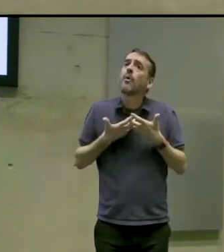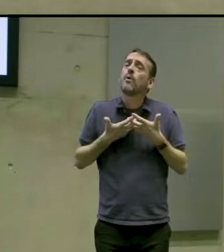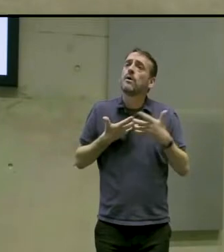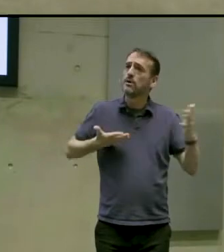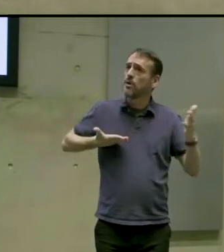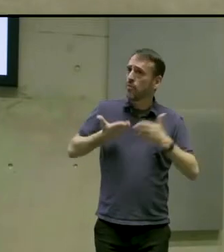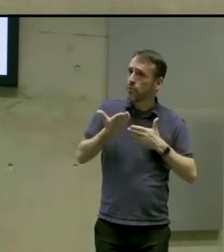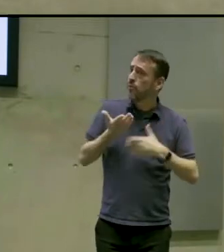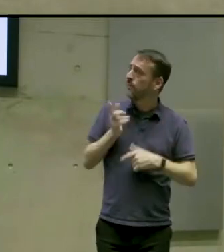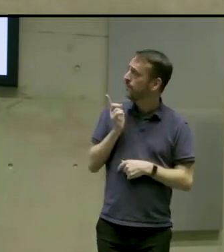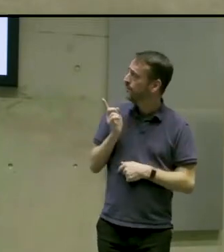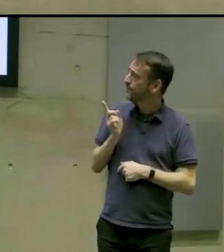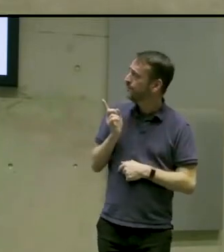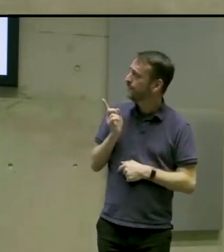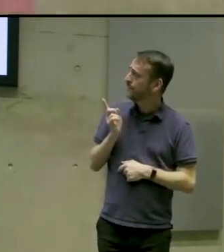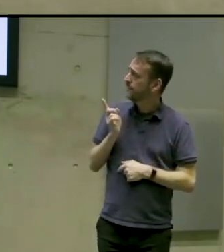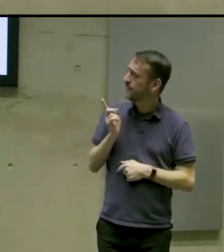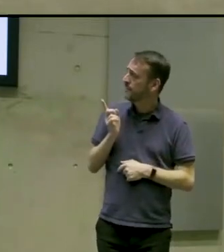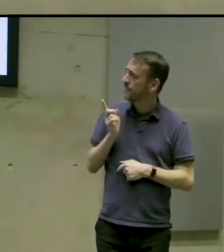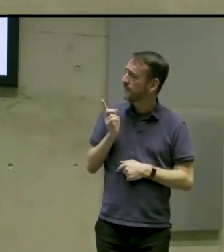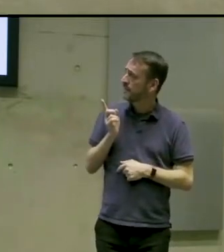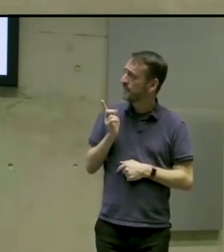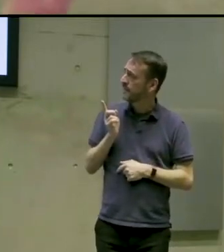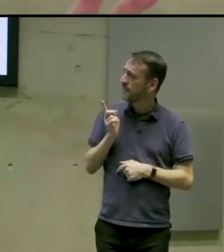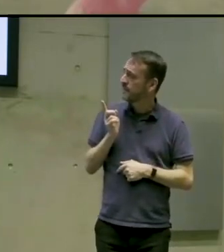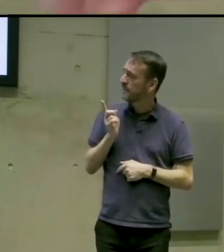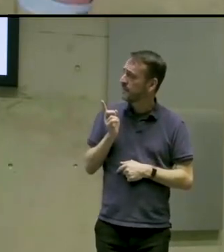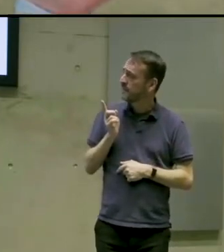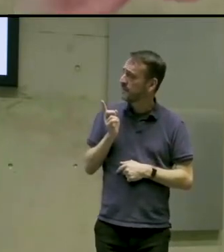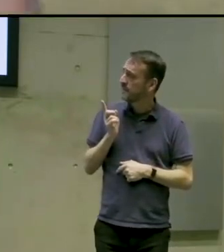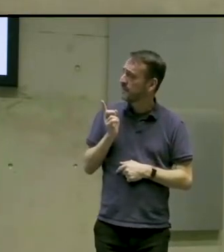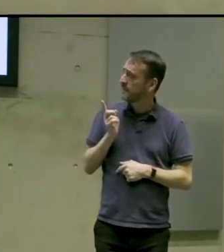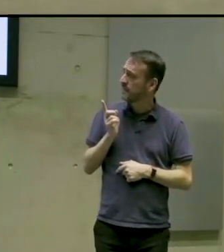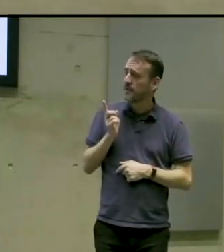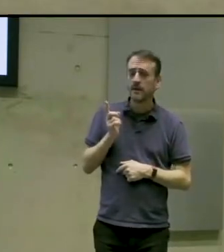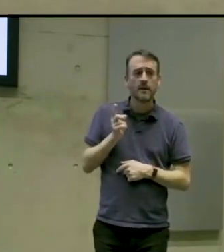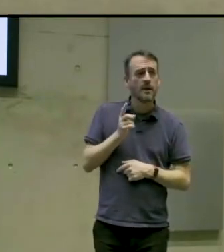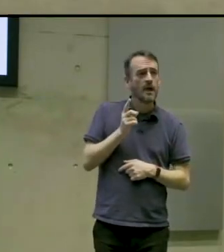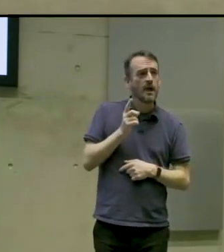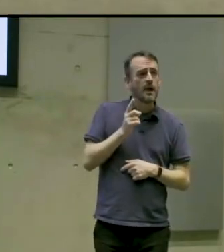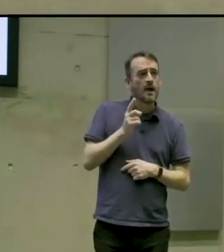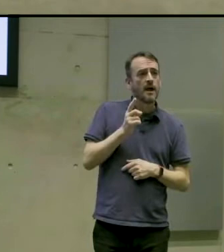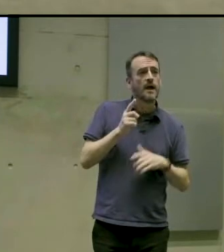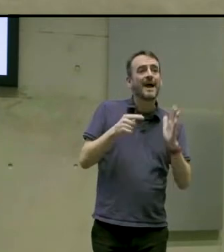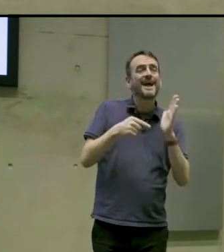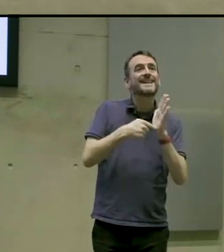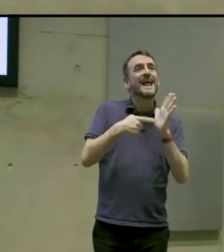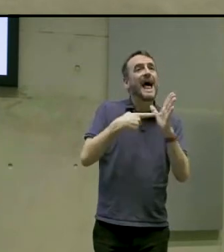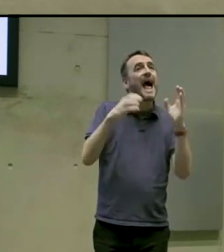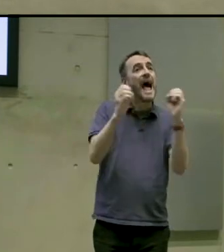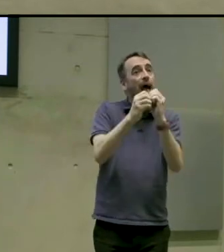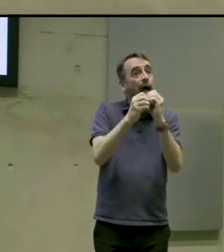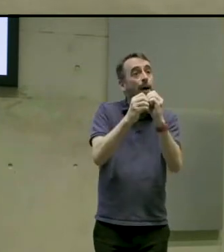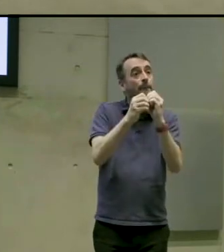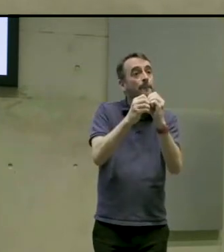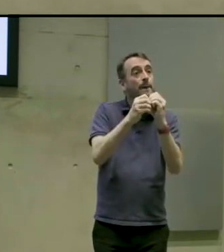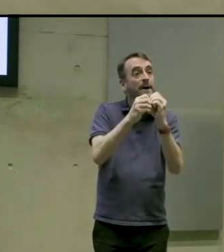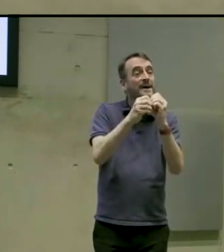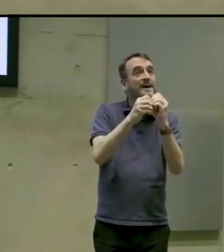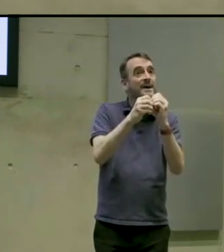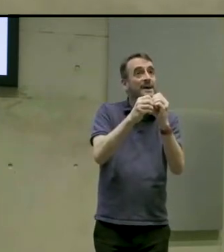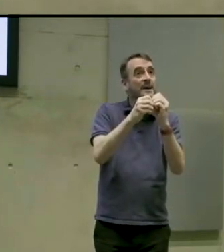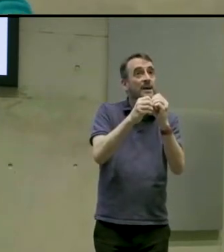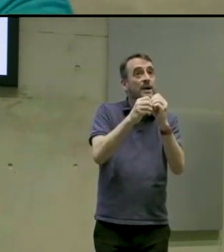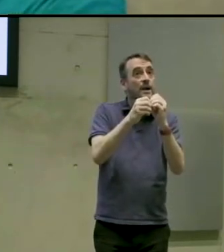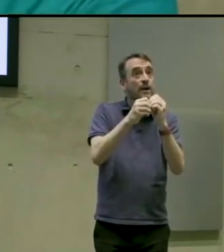have a tab system. So you can tab through each hotspot that's in the game. And this works great